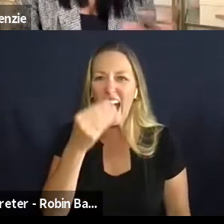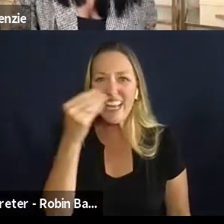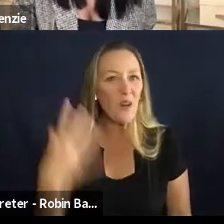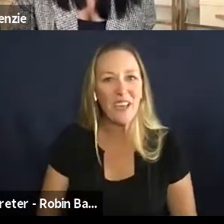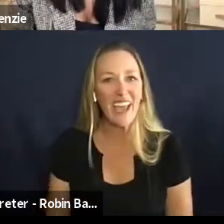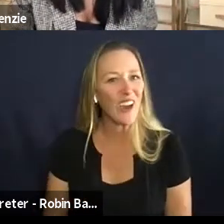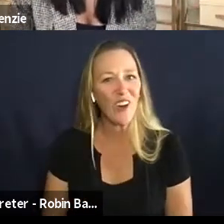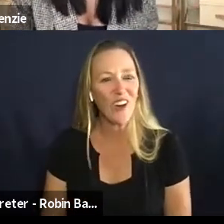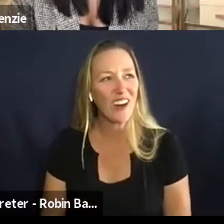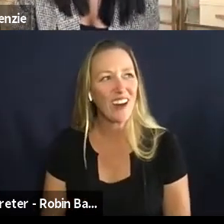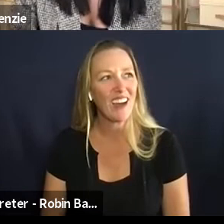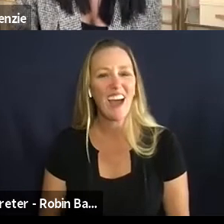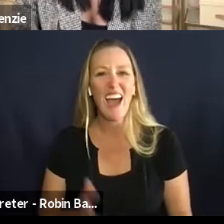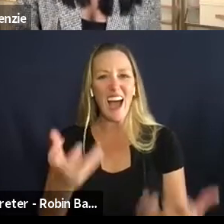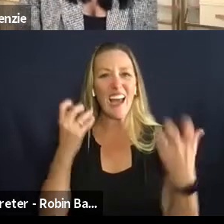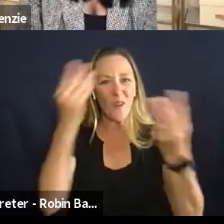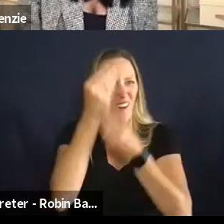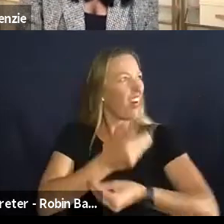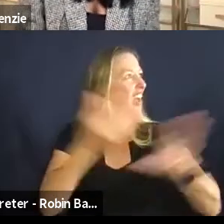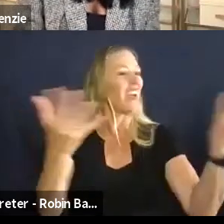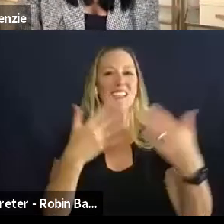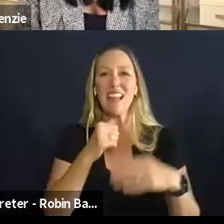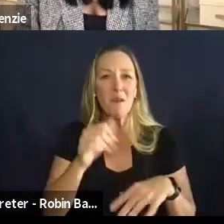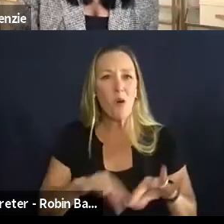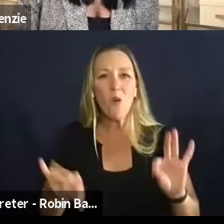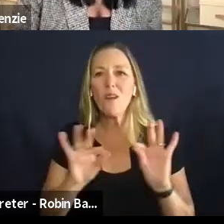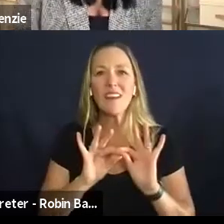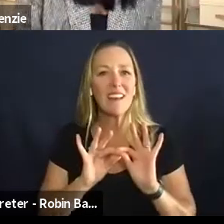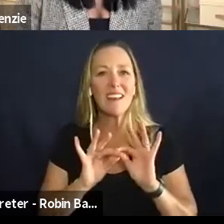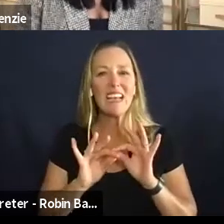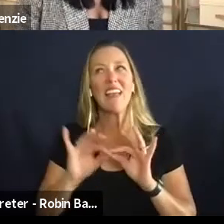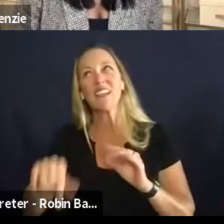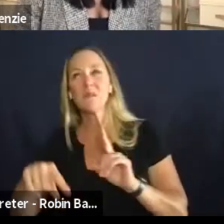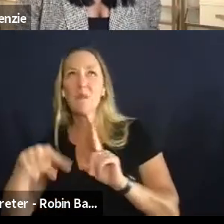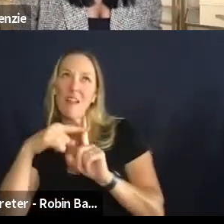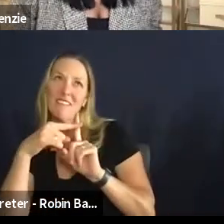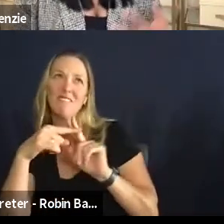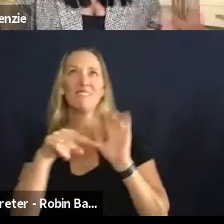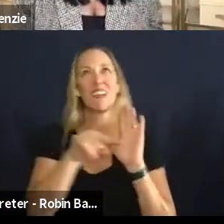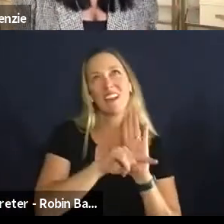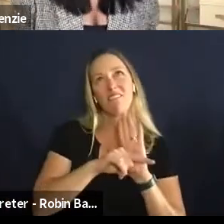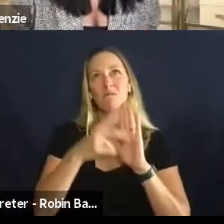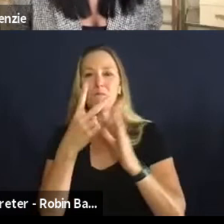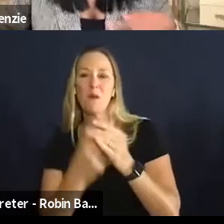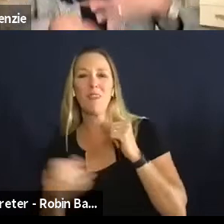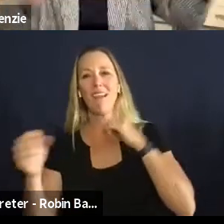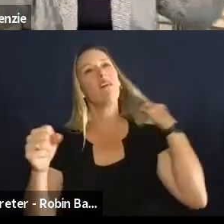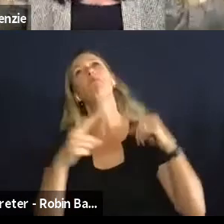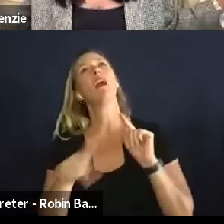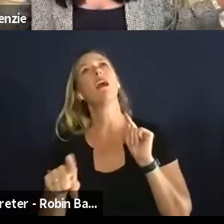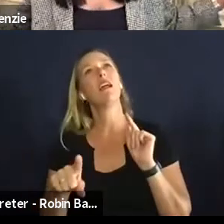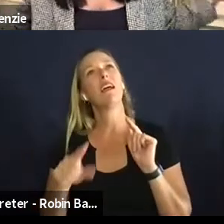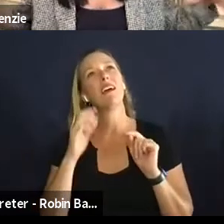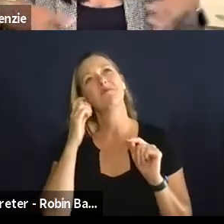which is good and bad because uh i guess uh the companies will only fund